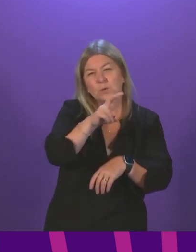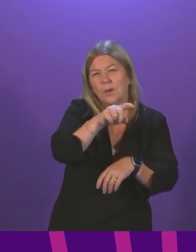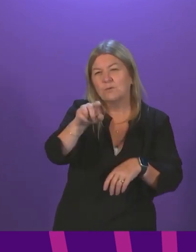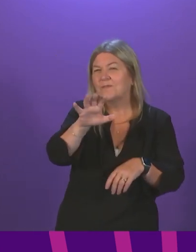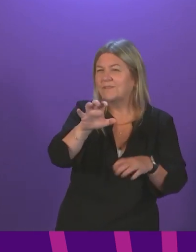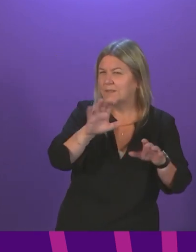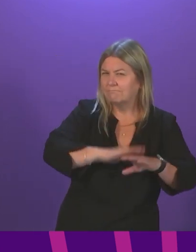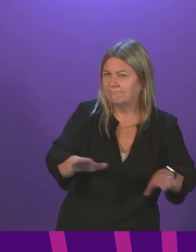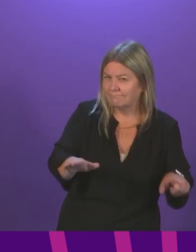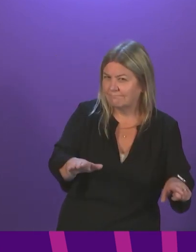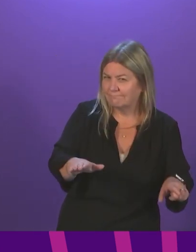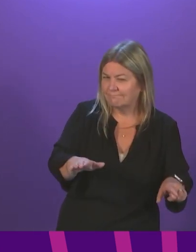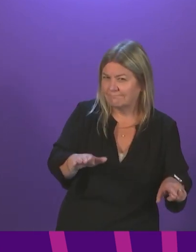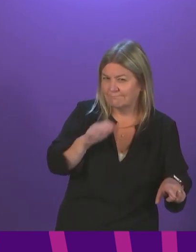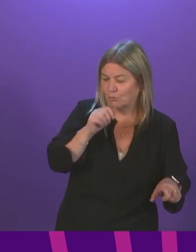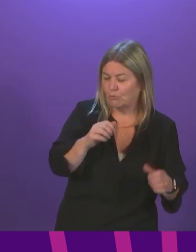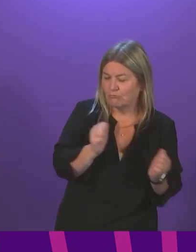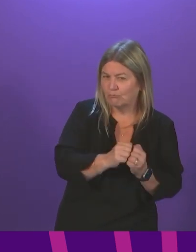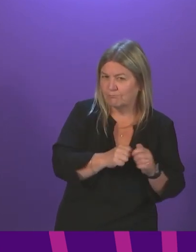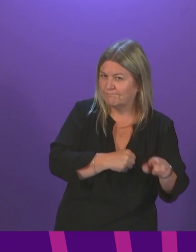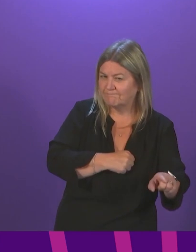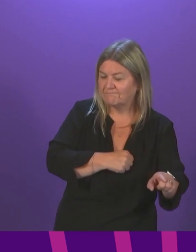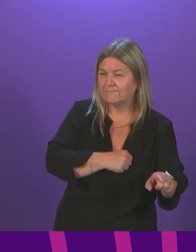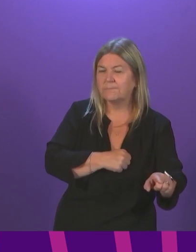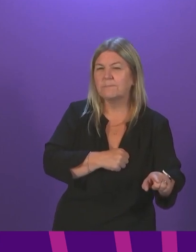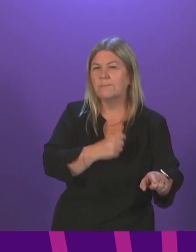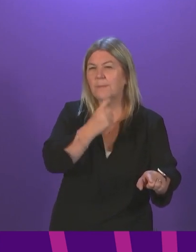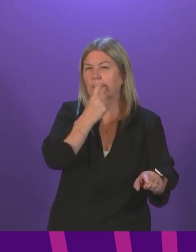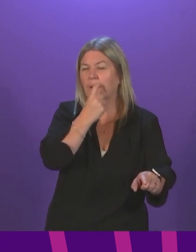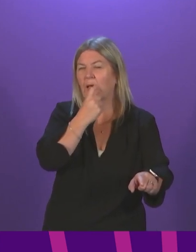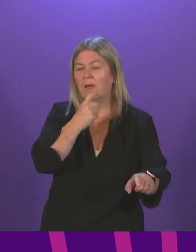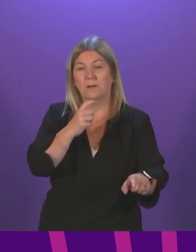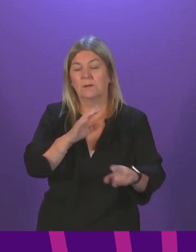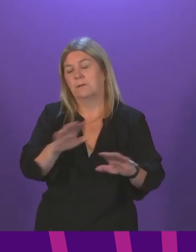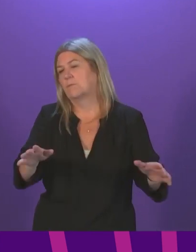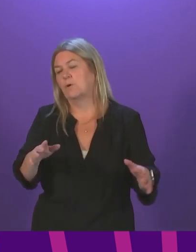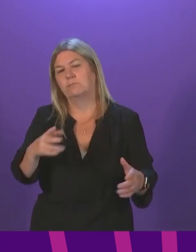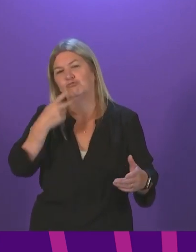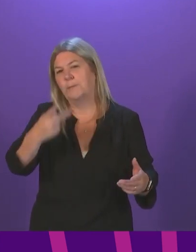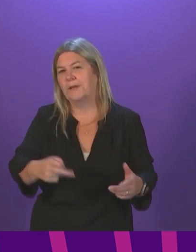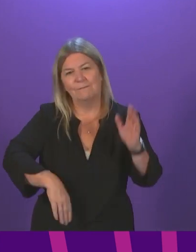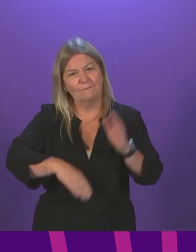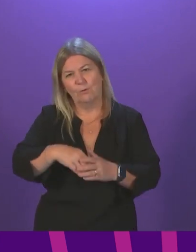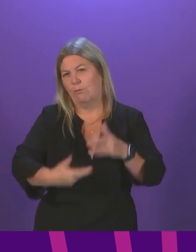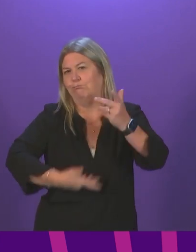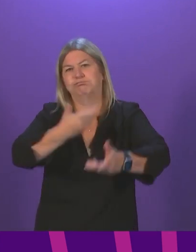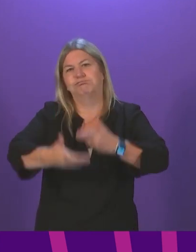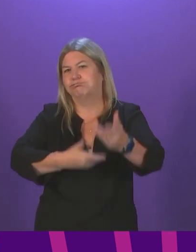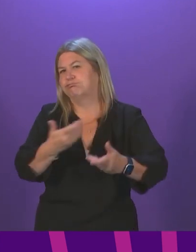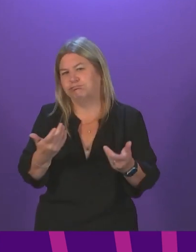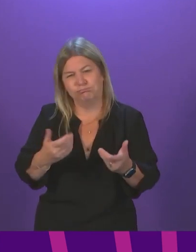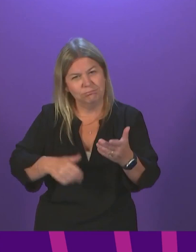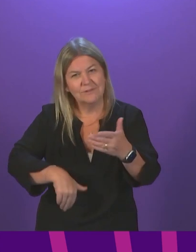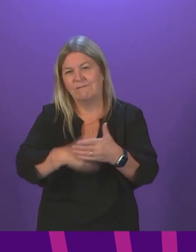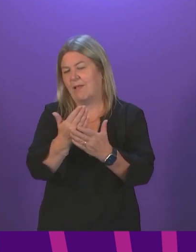-year-olds, so that point is not relevant in that regard. I won't repeat all of the points I've made about the ongoing work to